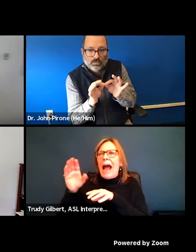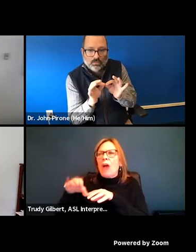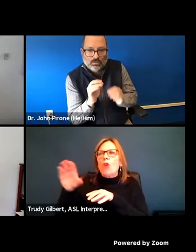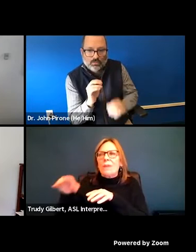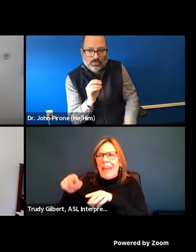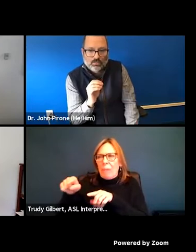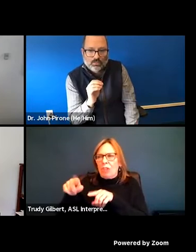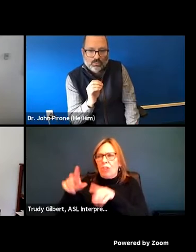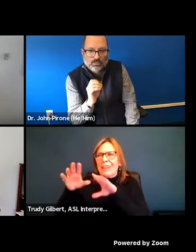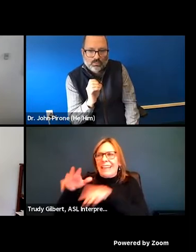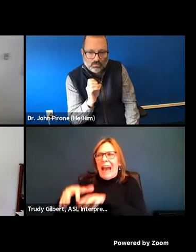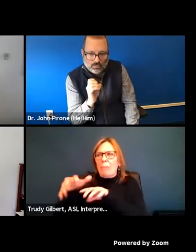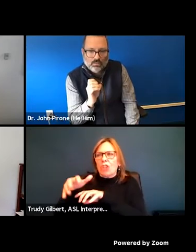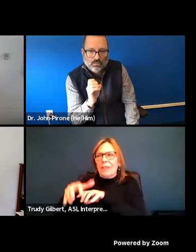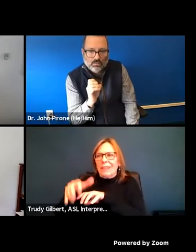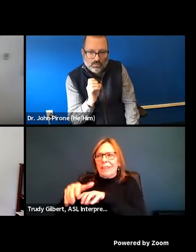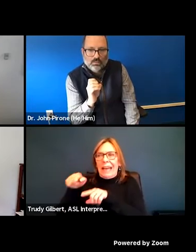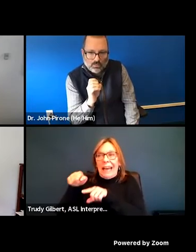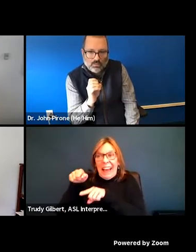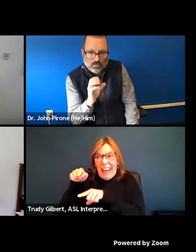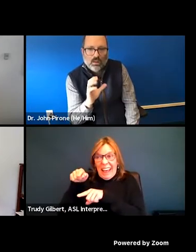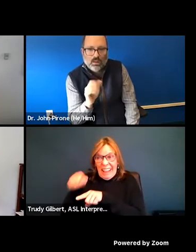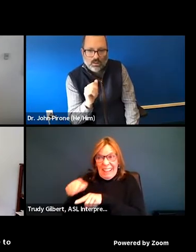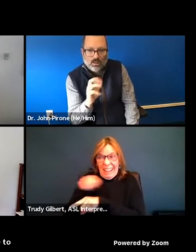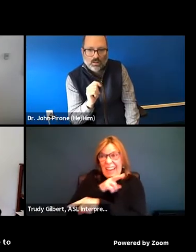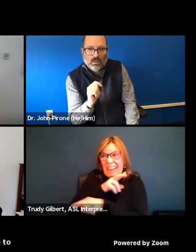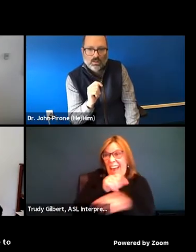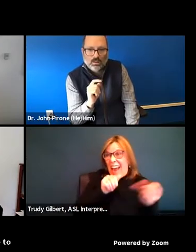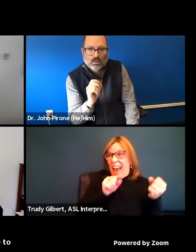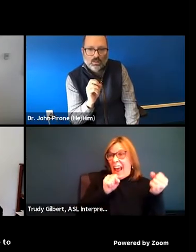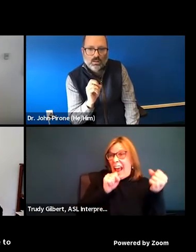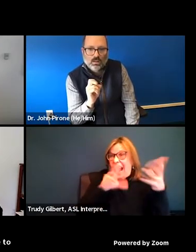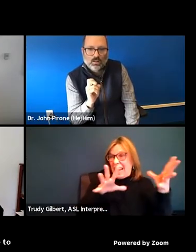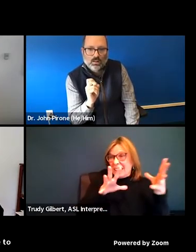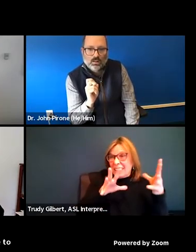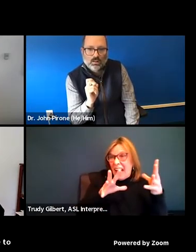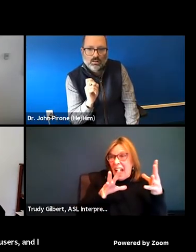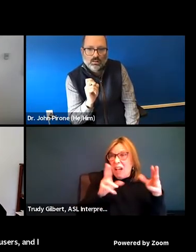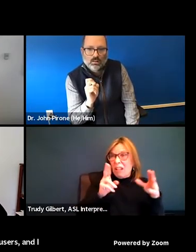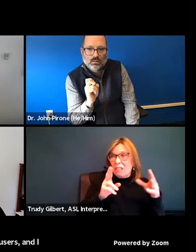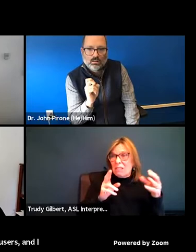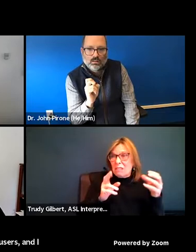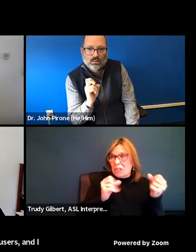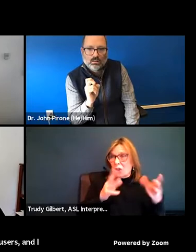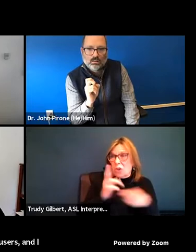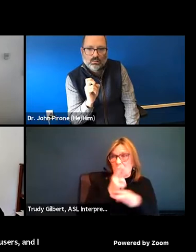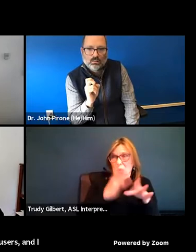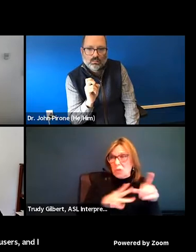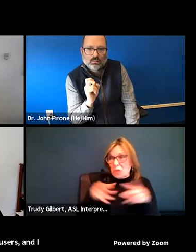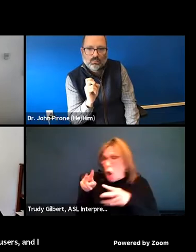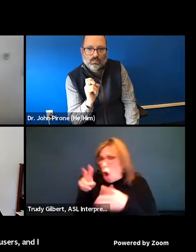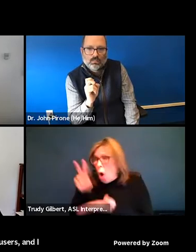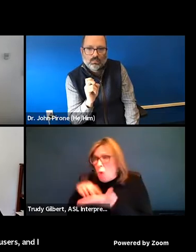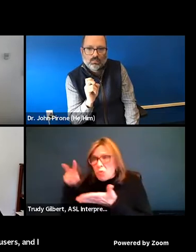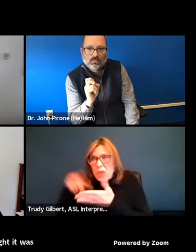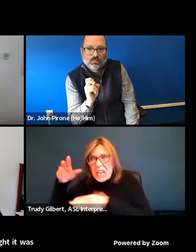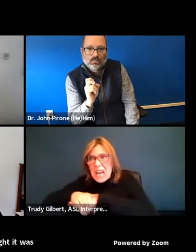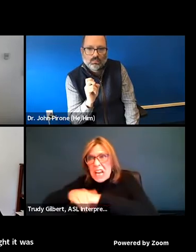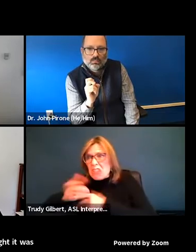available to ASL users. And I'm confused by that. Yeah. Cause we thought it was available for everybody.